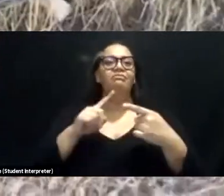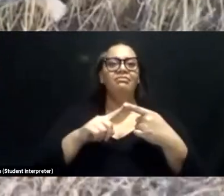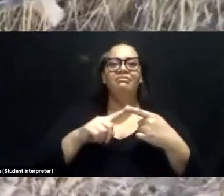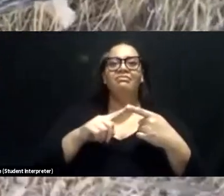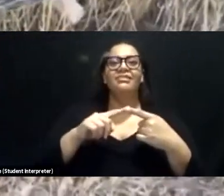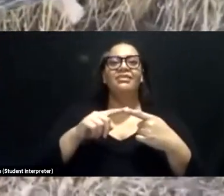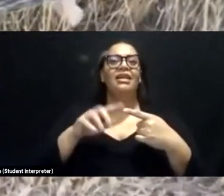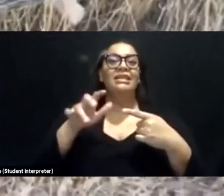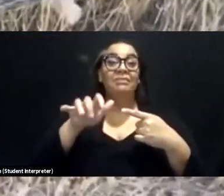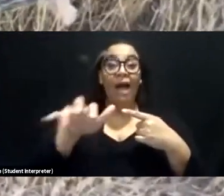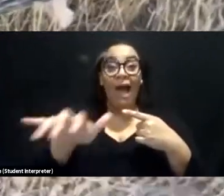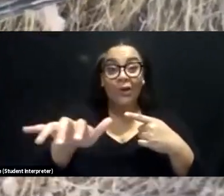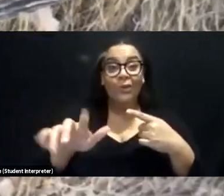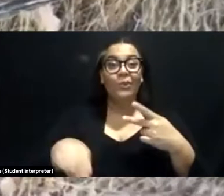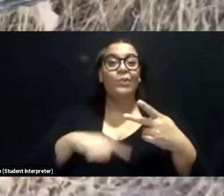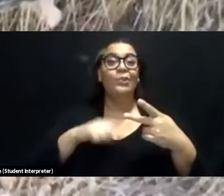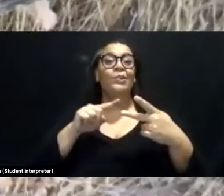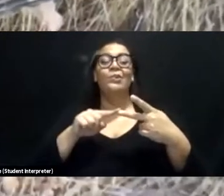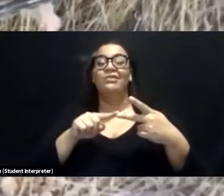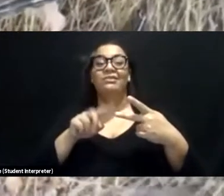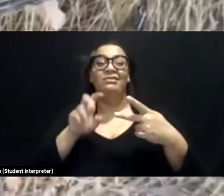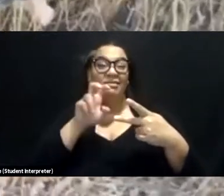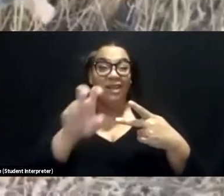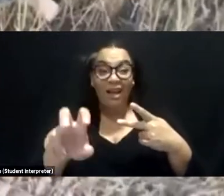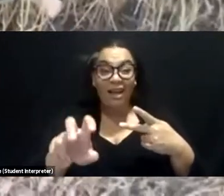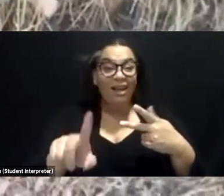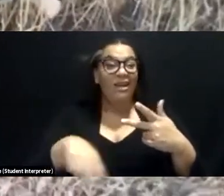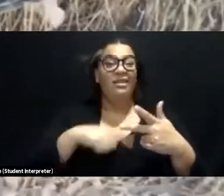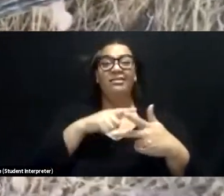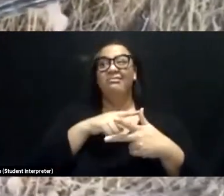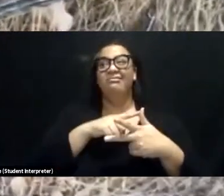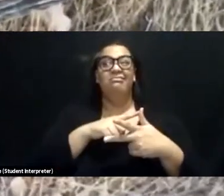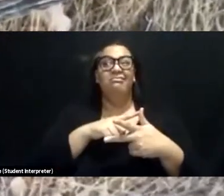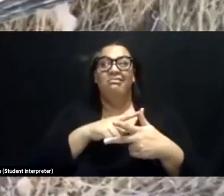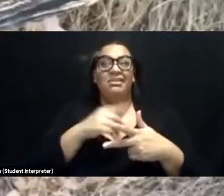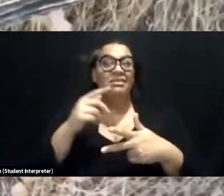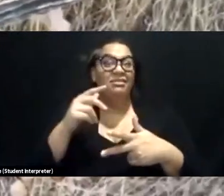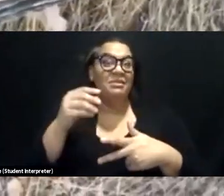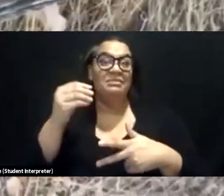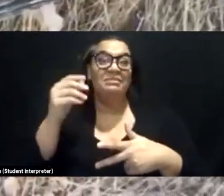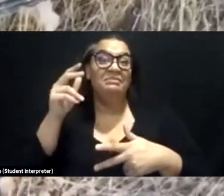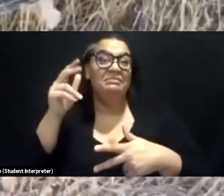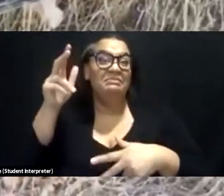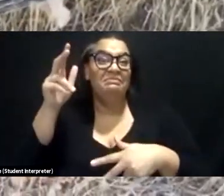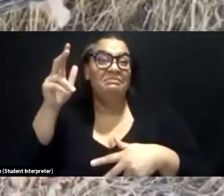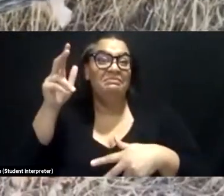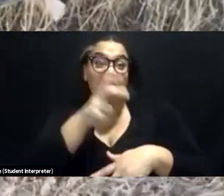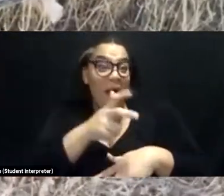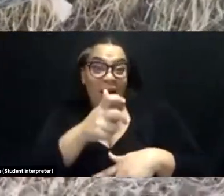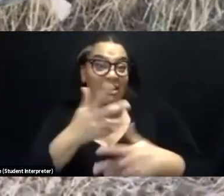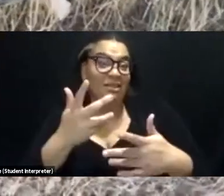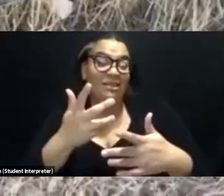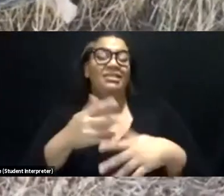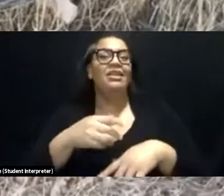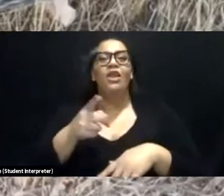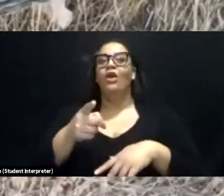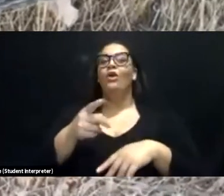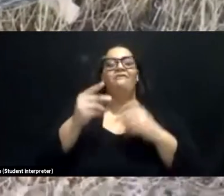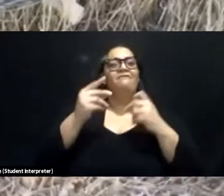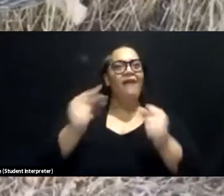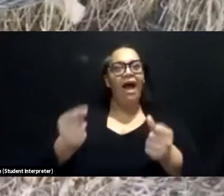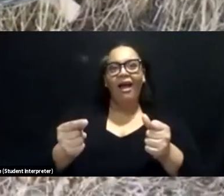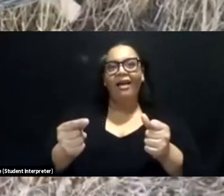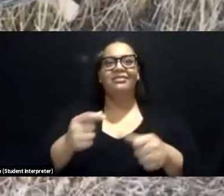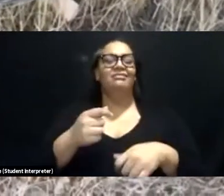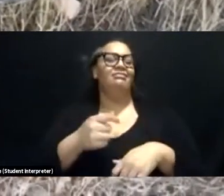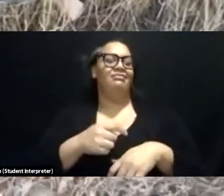lizards. They're really, really fast, ferocious hunters. So a road runner, sometimes